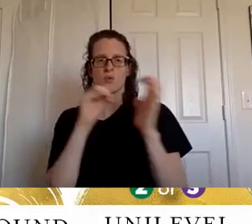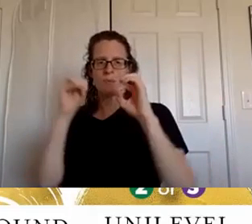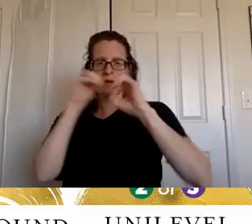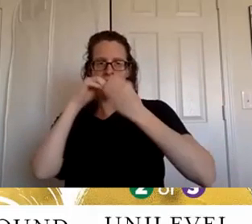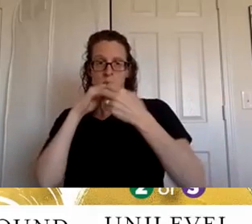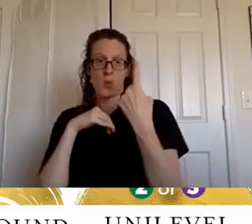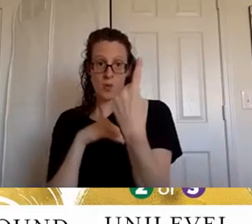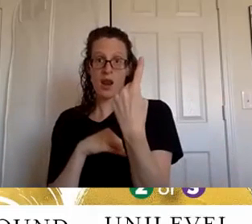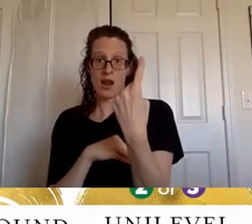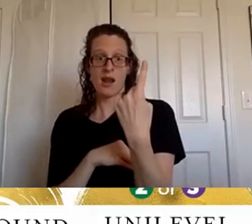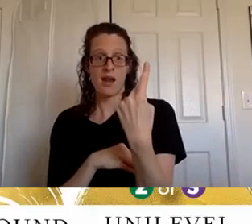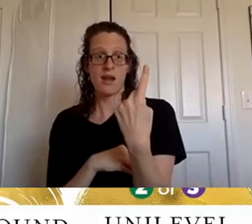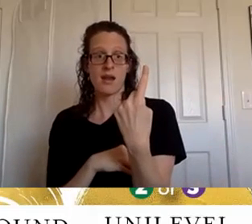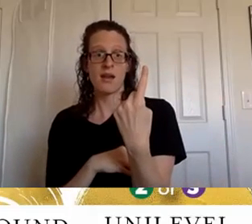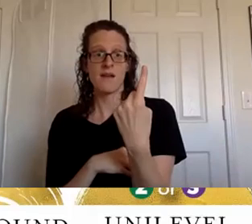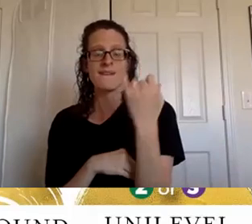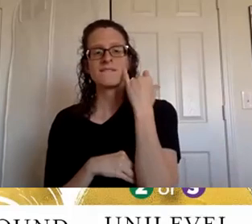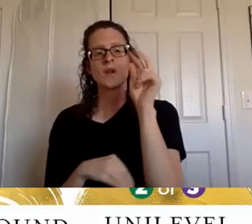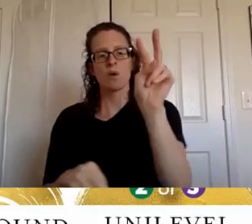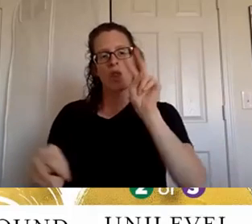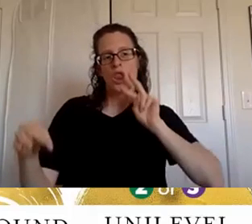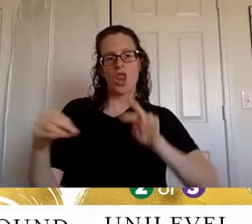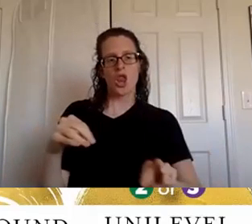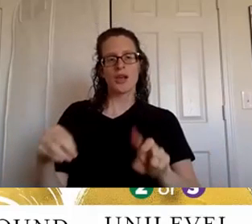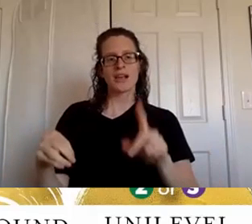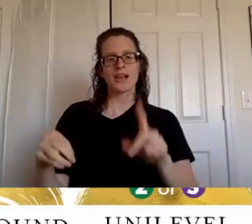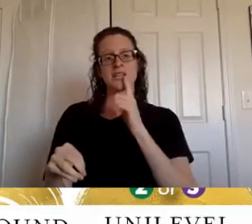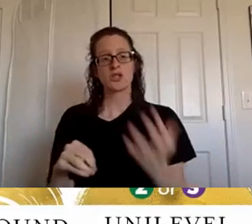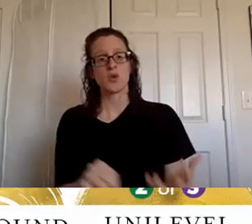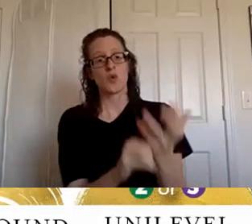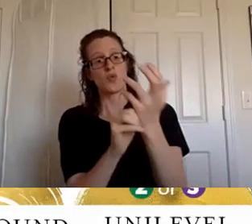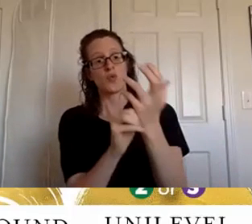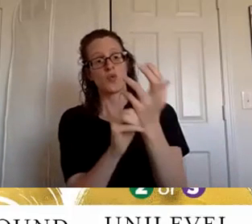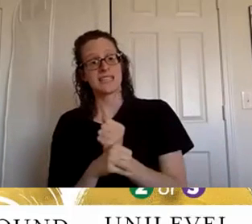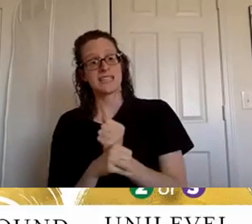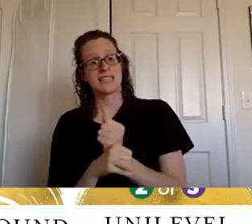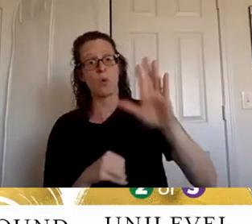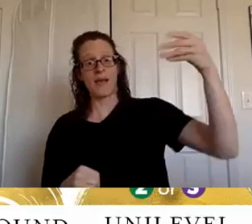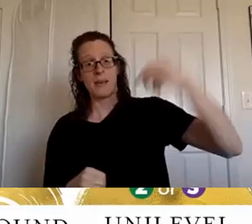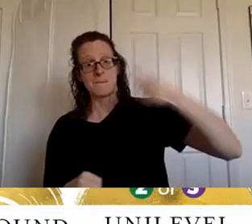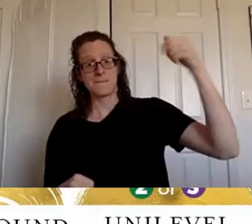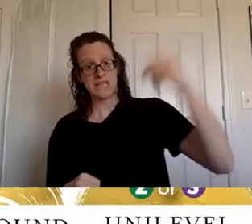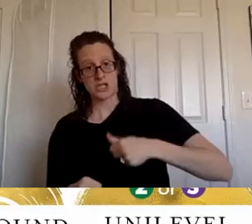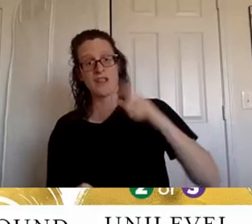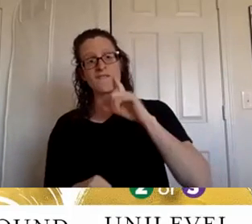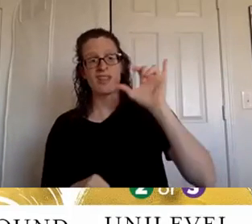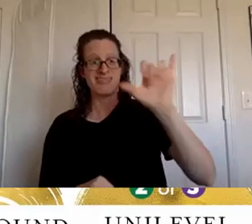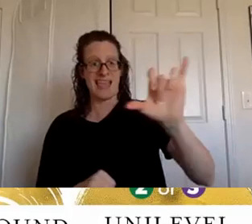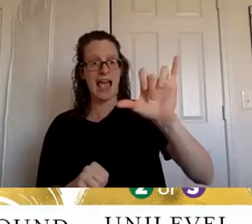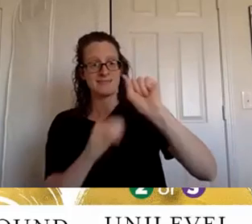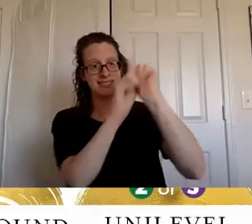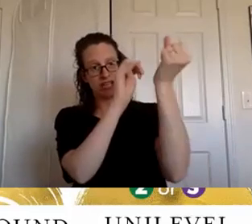one if you look underneath them it says to receive your commissions for those two bonuses